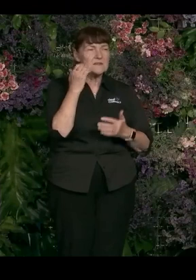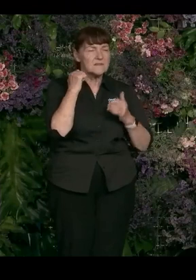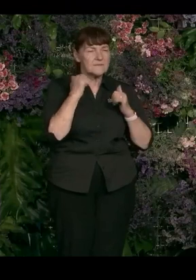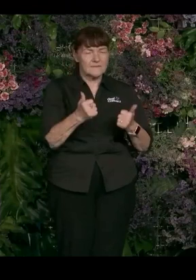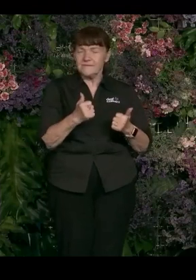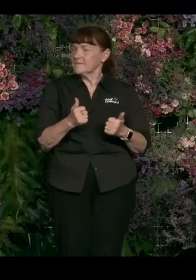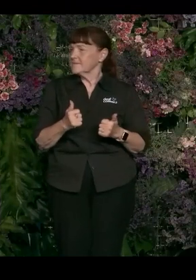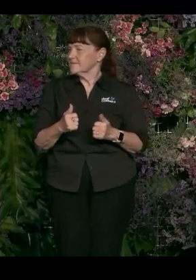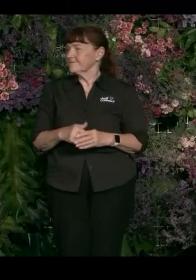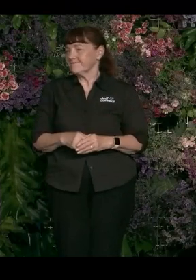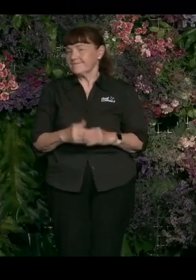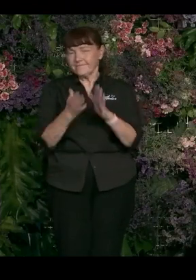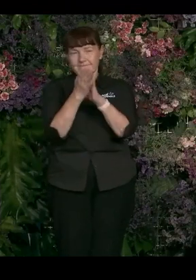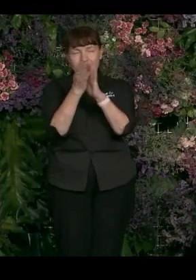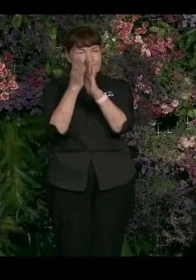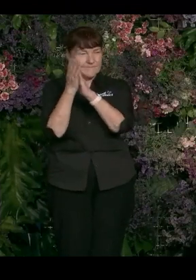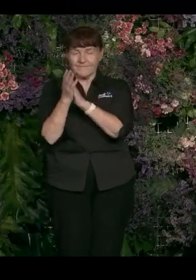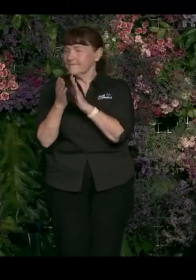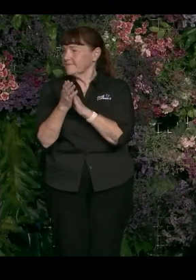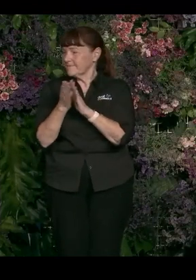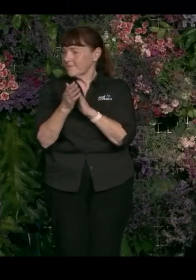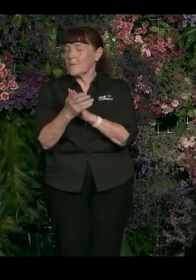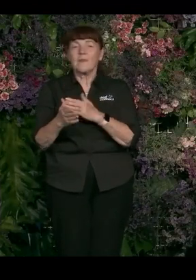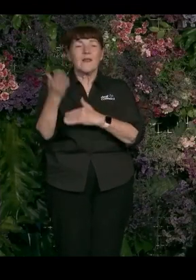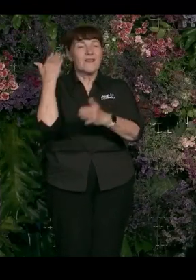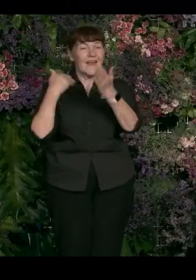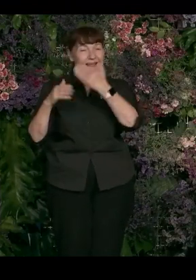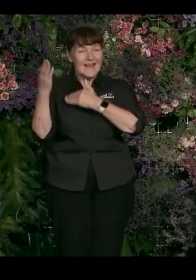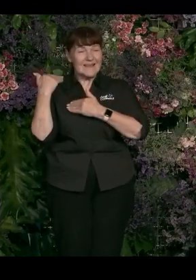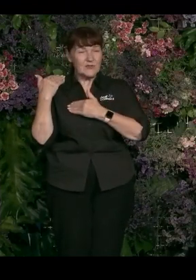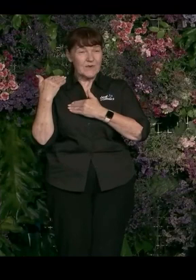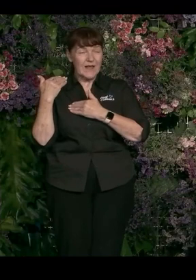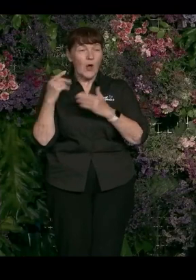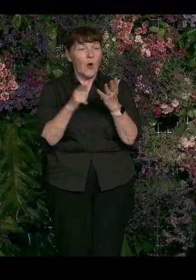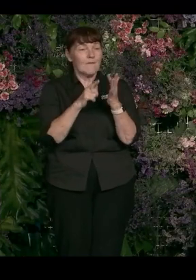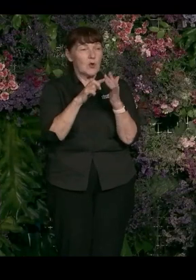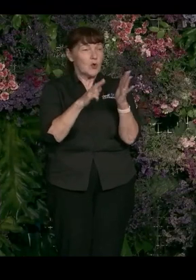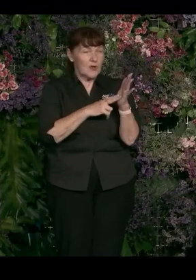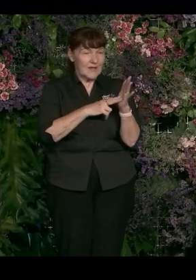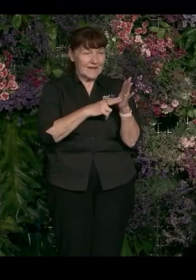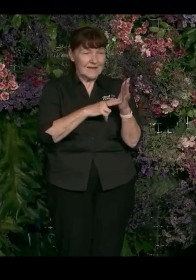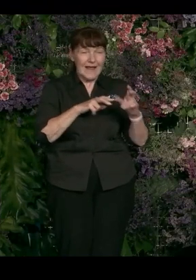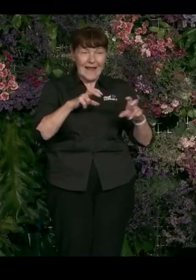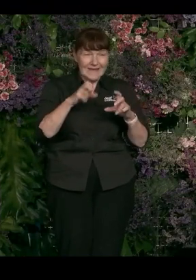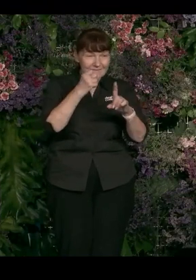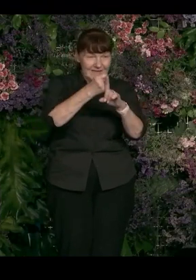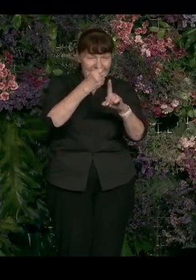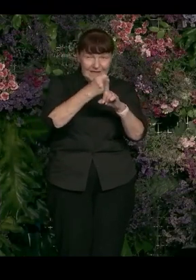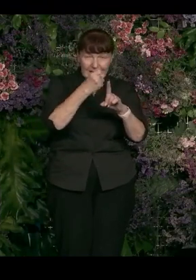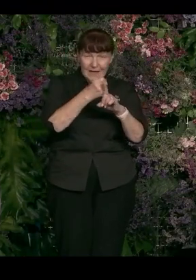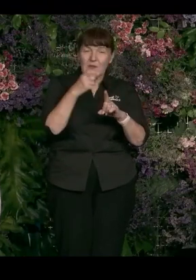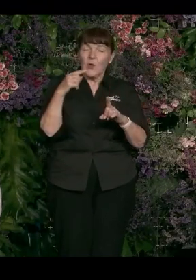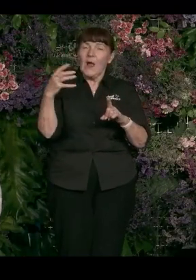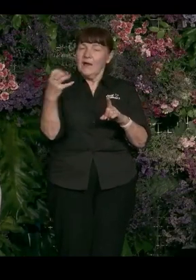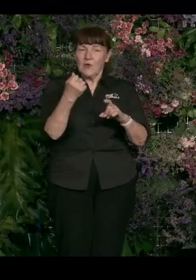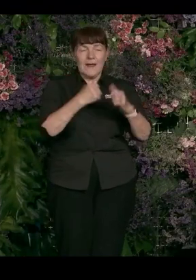of union activism is one which is you've